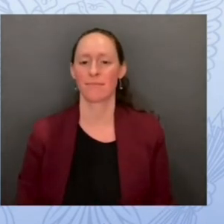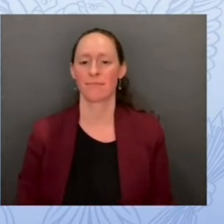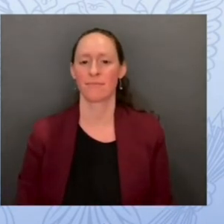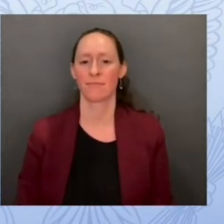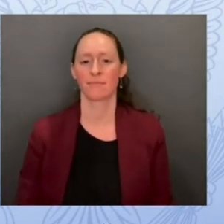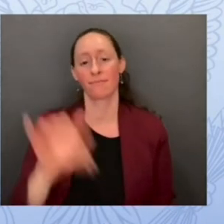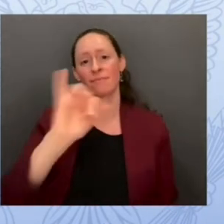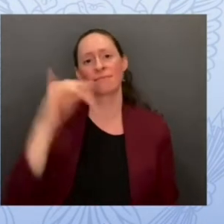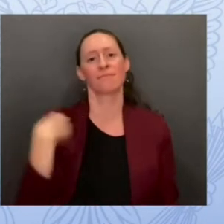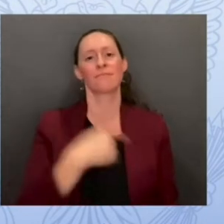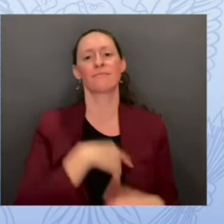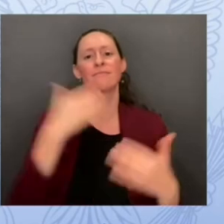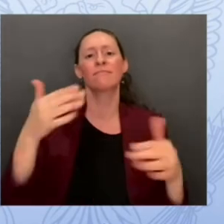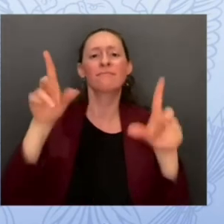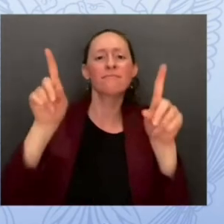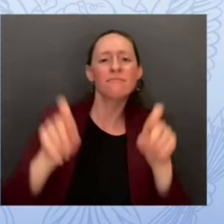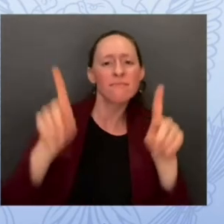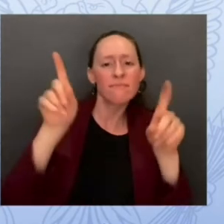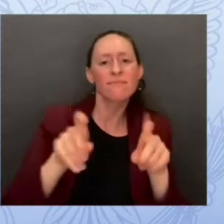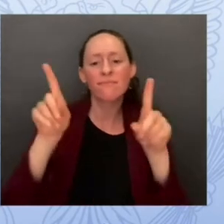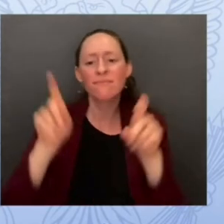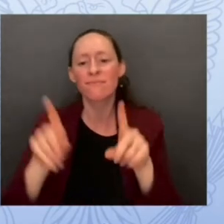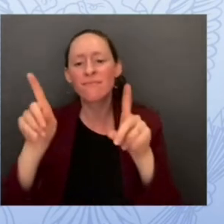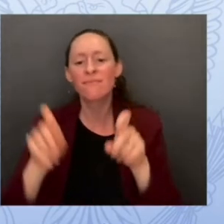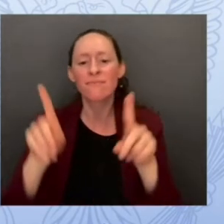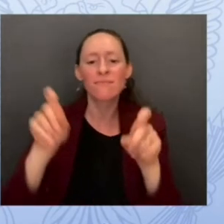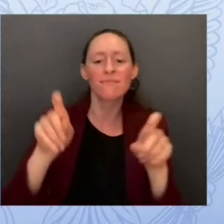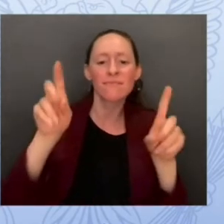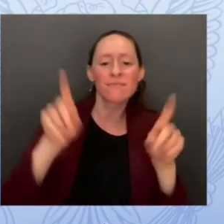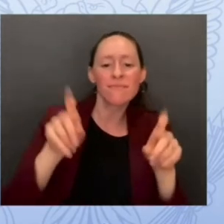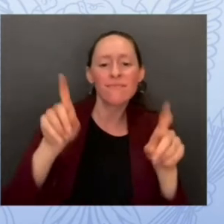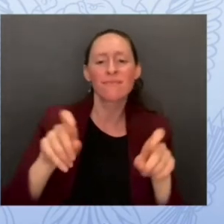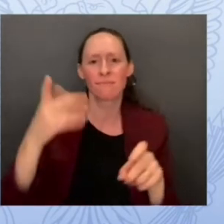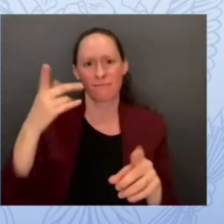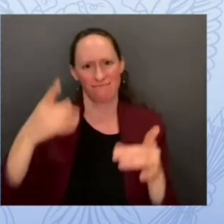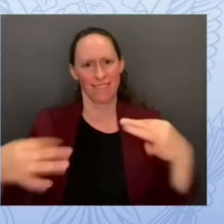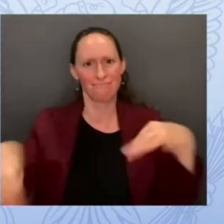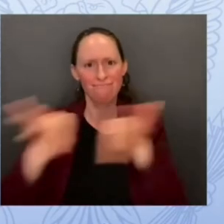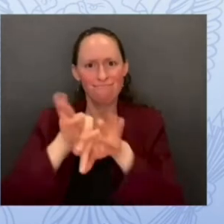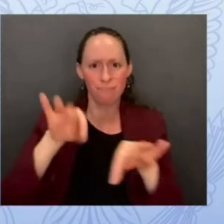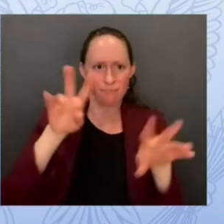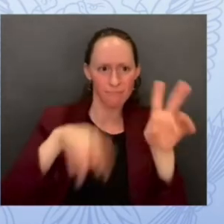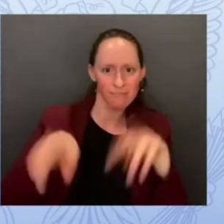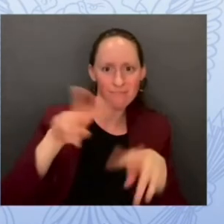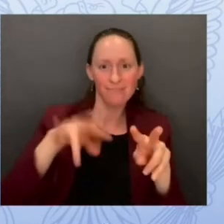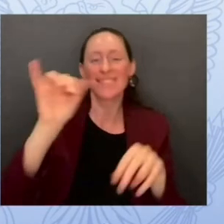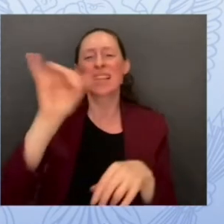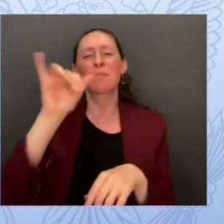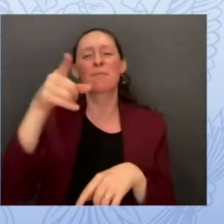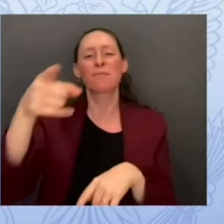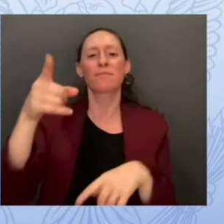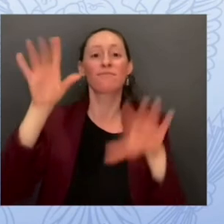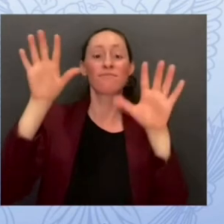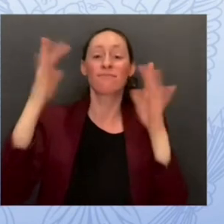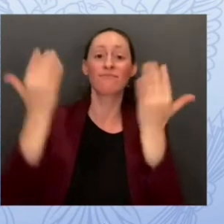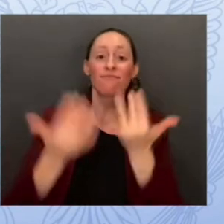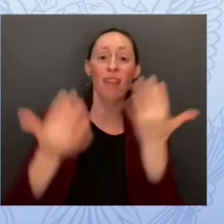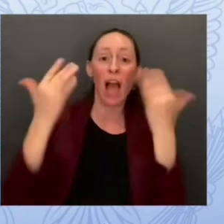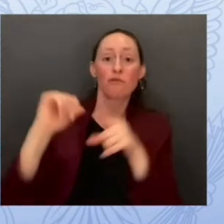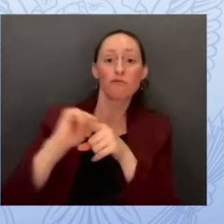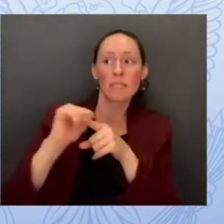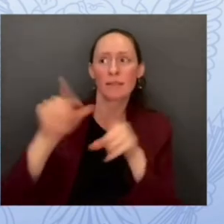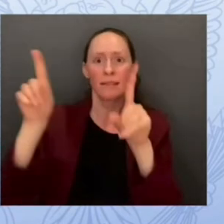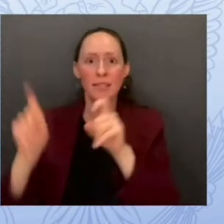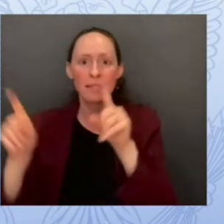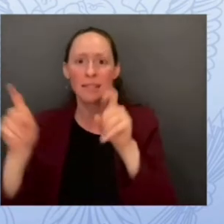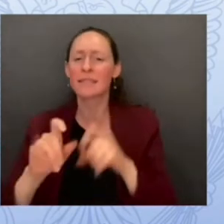that is it's the safety it's the fire drill of cyber so we're going to do more of those we're trying to do 12 uh in